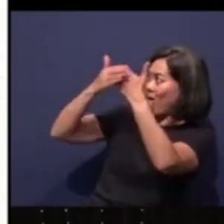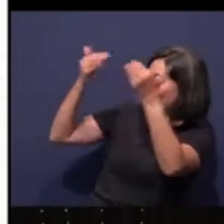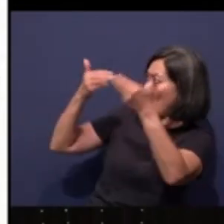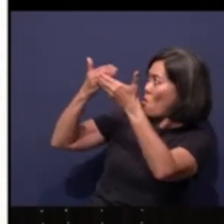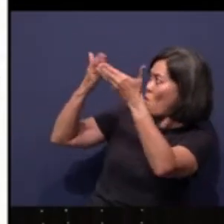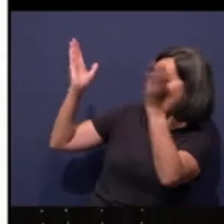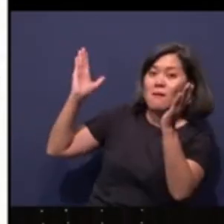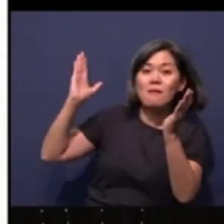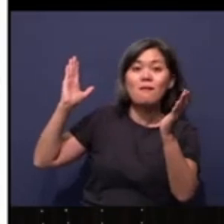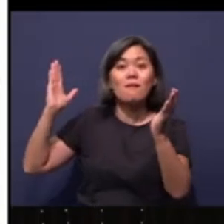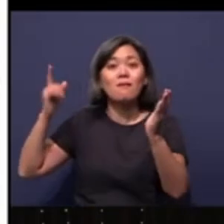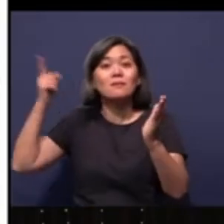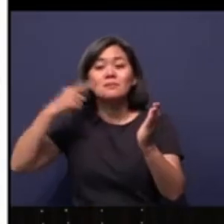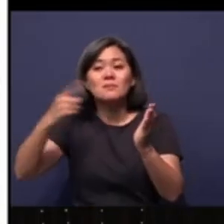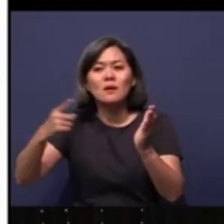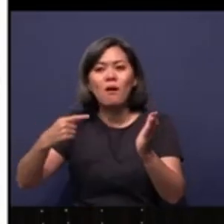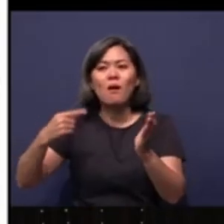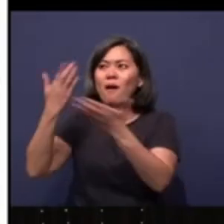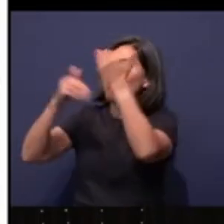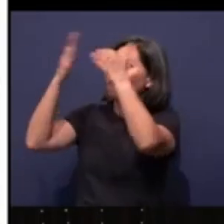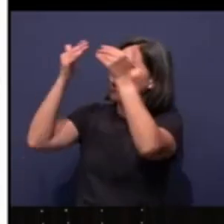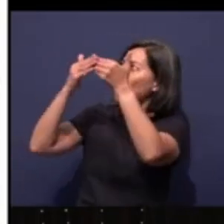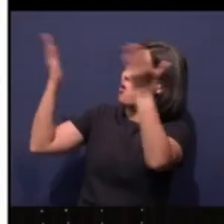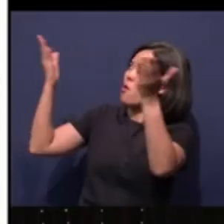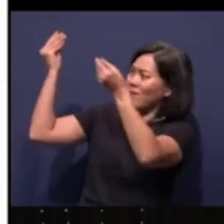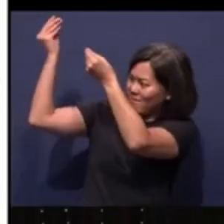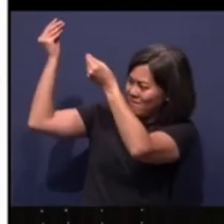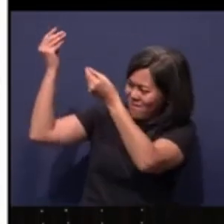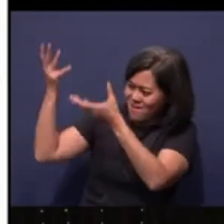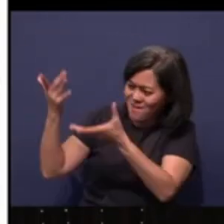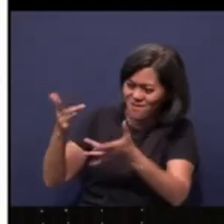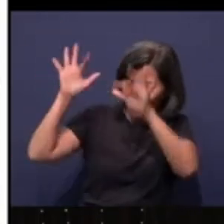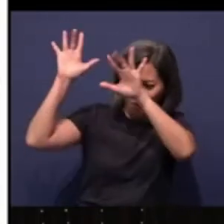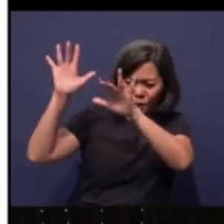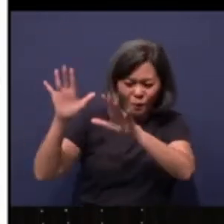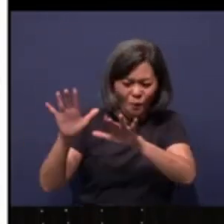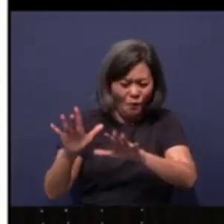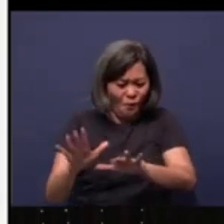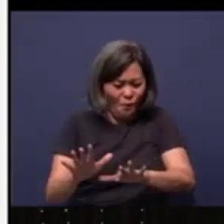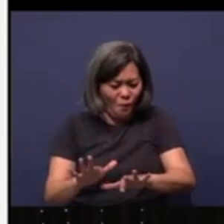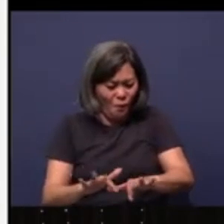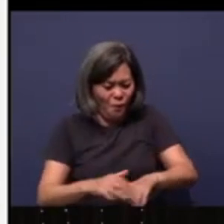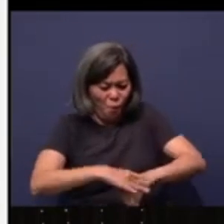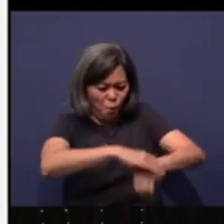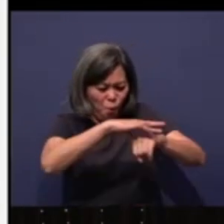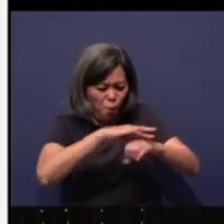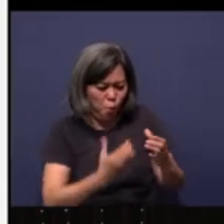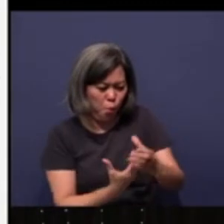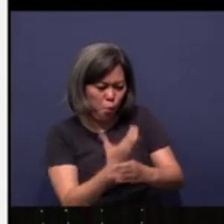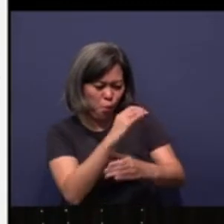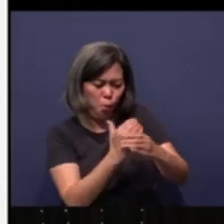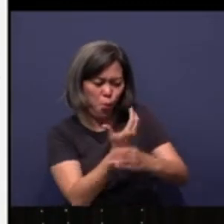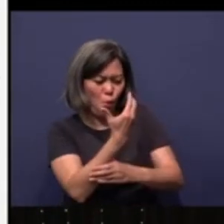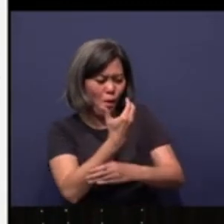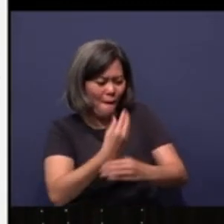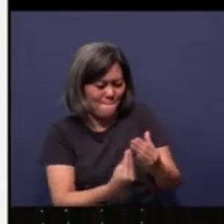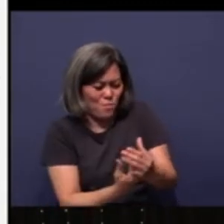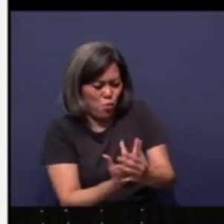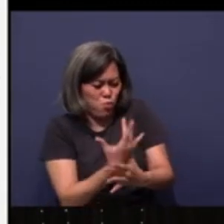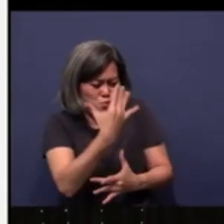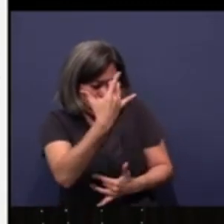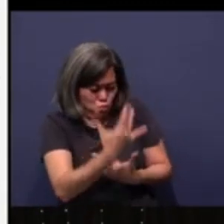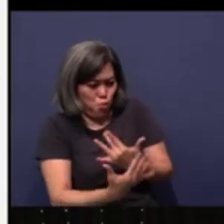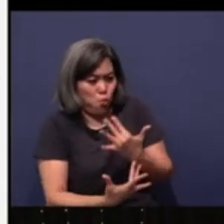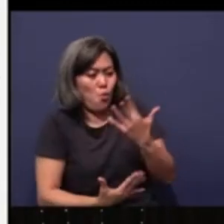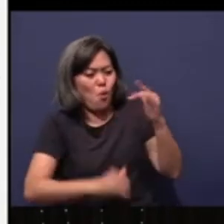He says, I will open up the heavens and they will give forth their due, the earth and its crops. I call for it to flourish in the fields